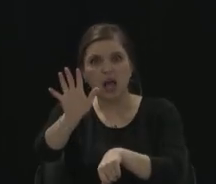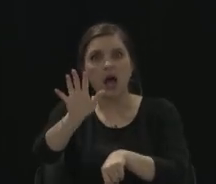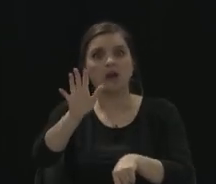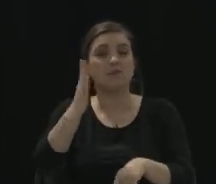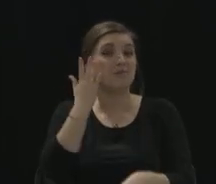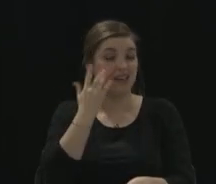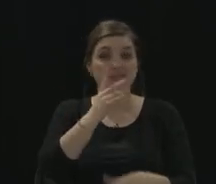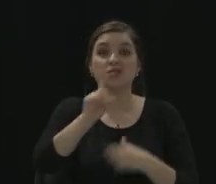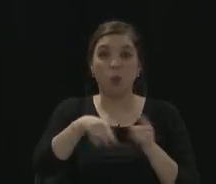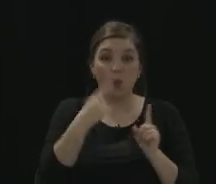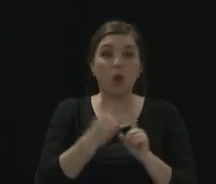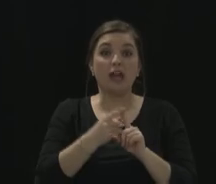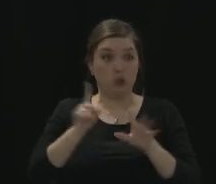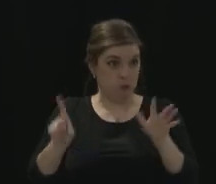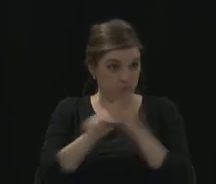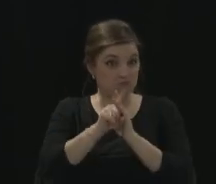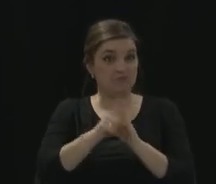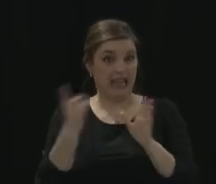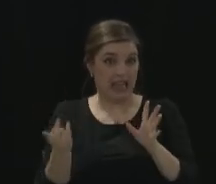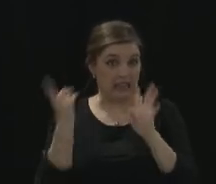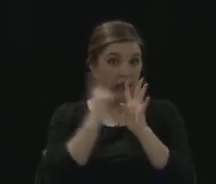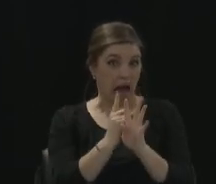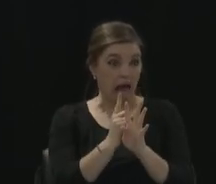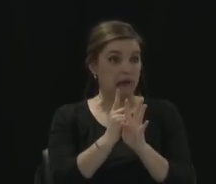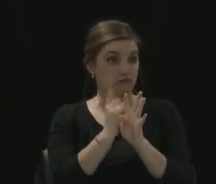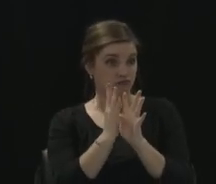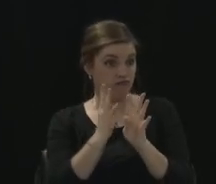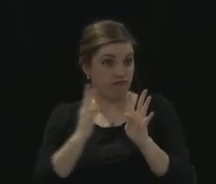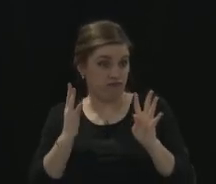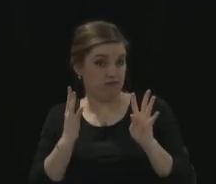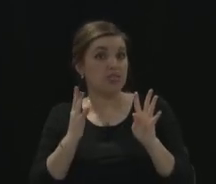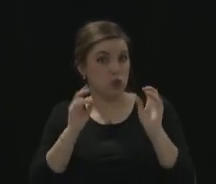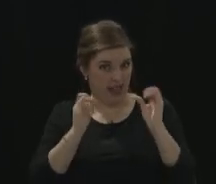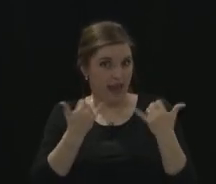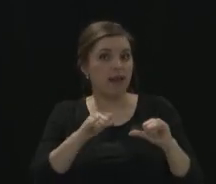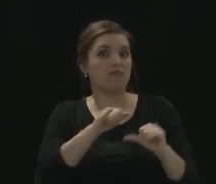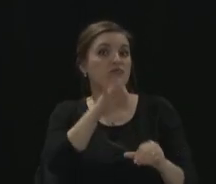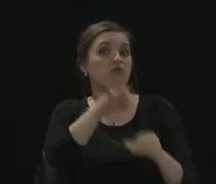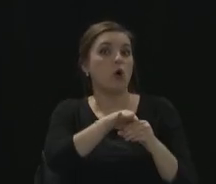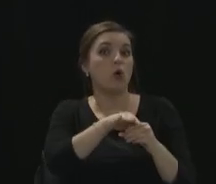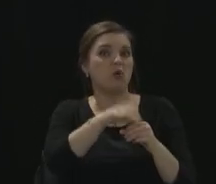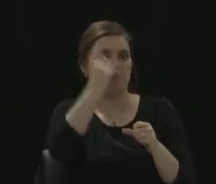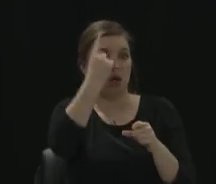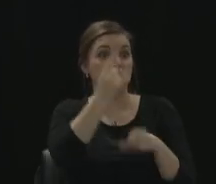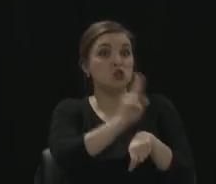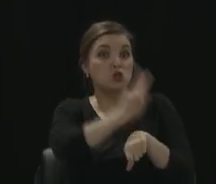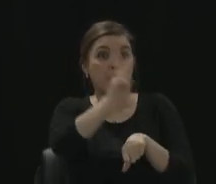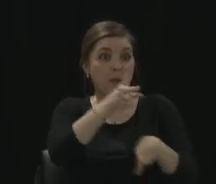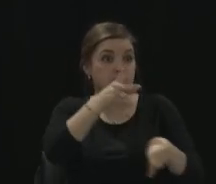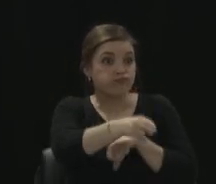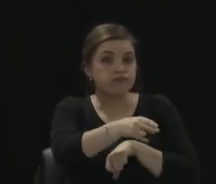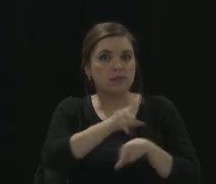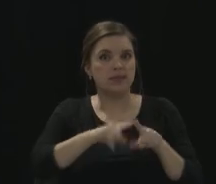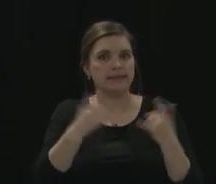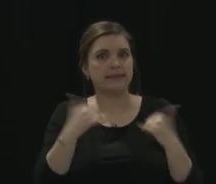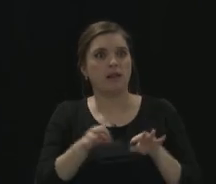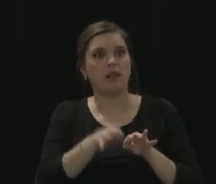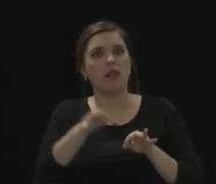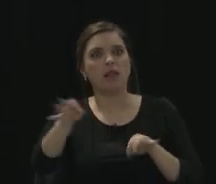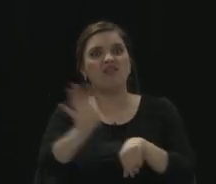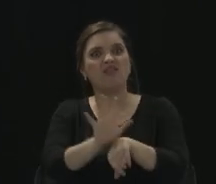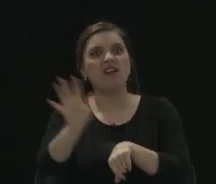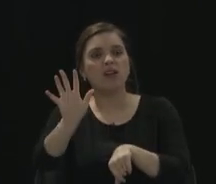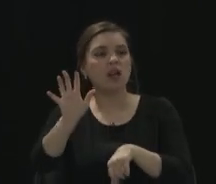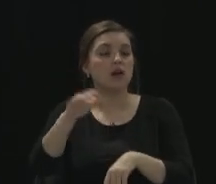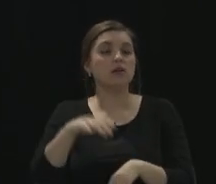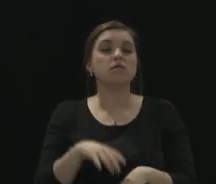can vote. Don't get out of line. But then we have all that equipment that needs to get out.